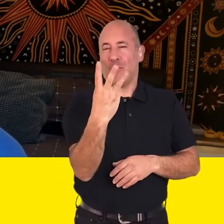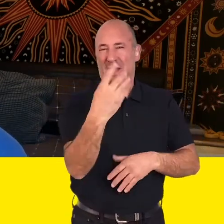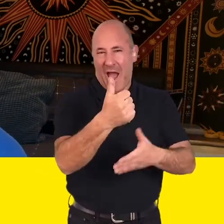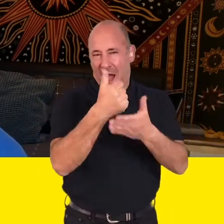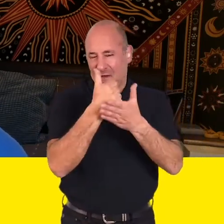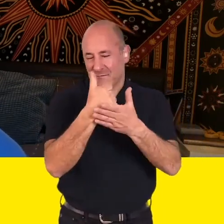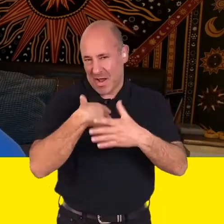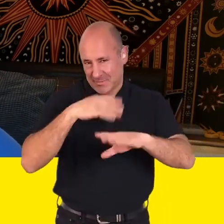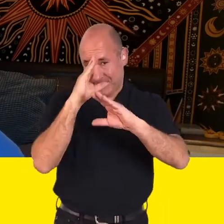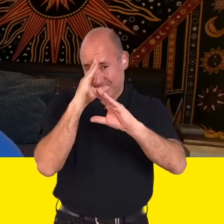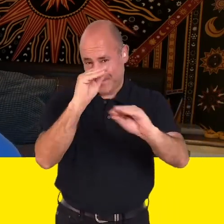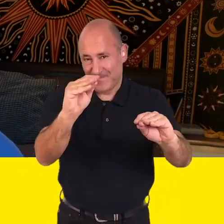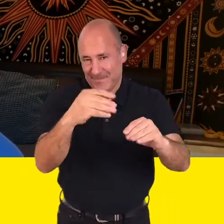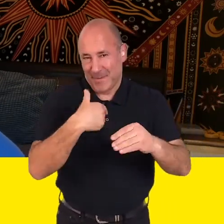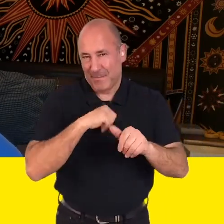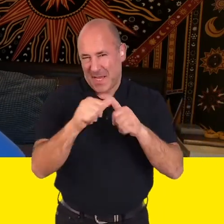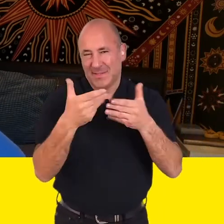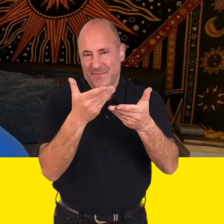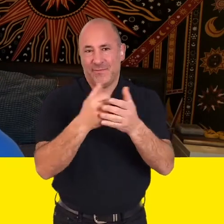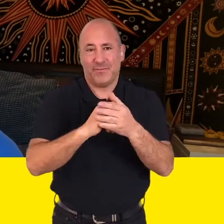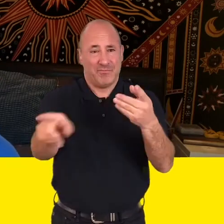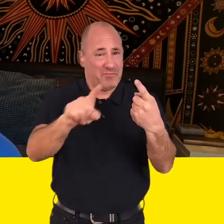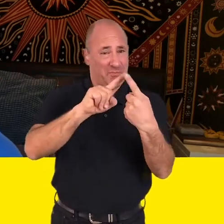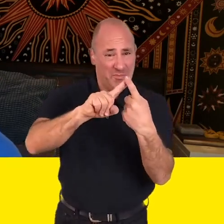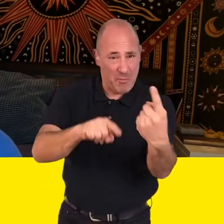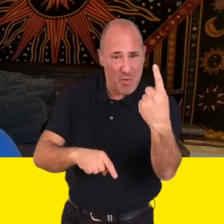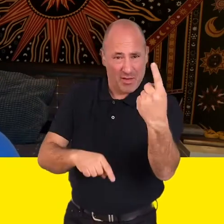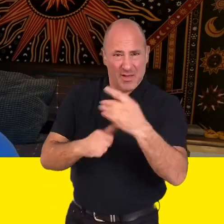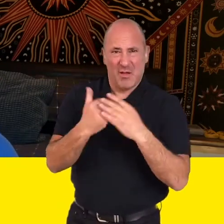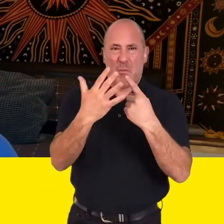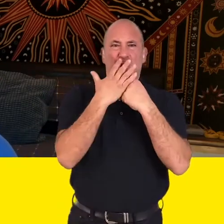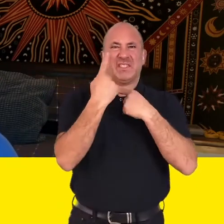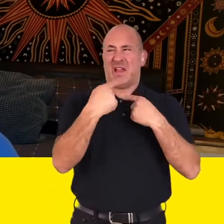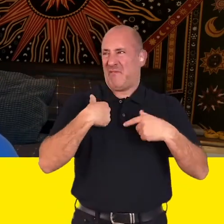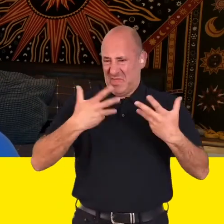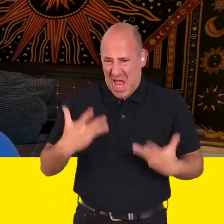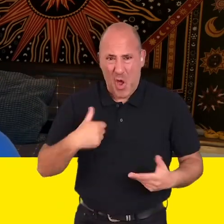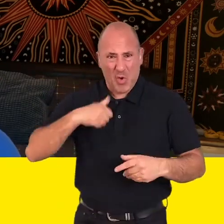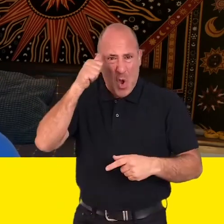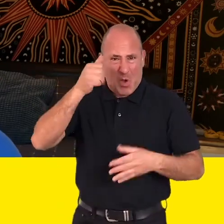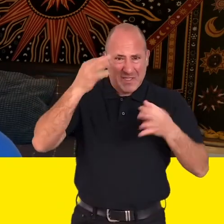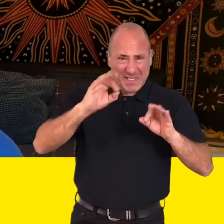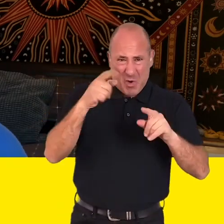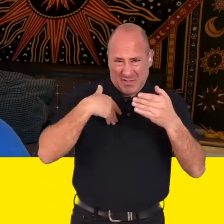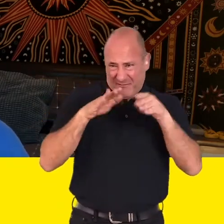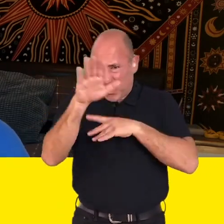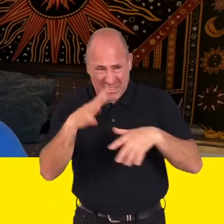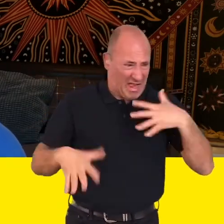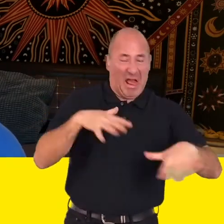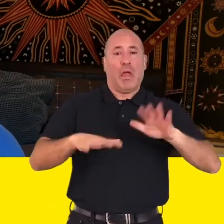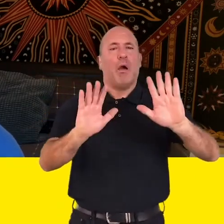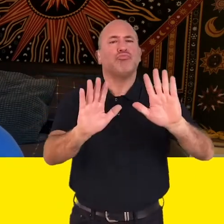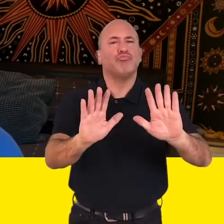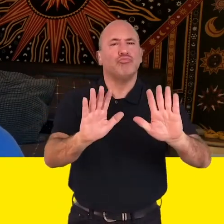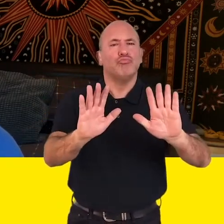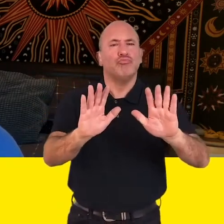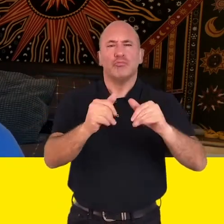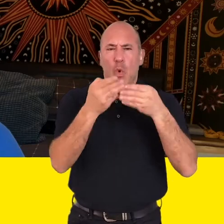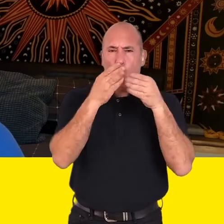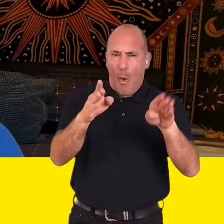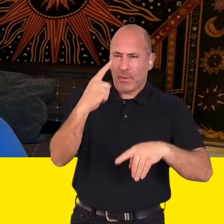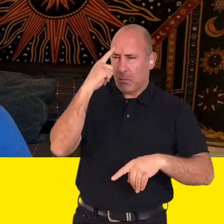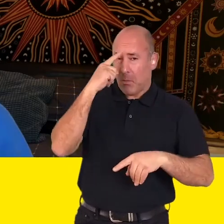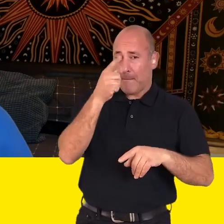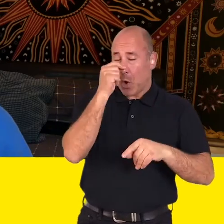So here are three pieces of advice I wanted to give on that. Number one don't put pressure on yourself to know right now exactly what you want to do in the future